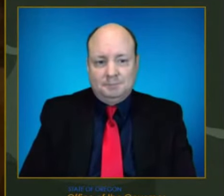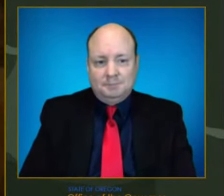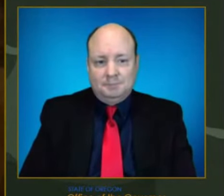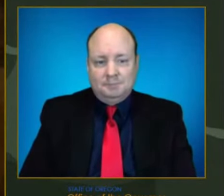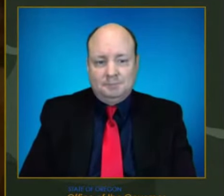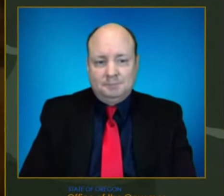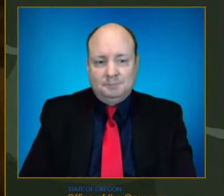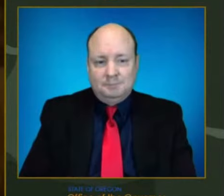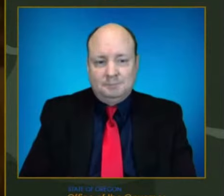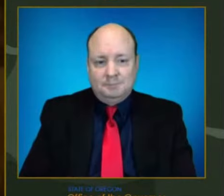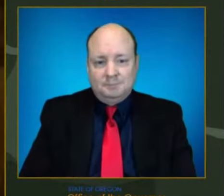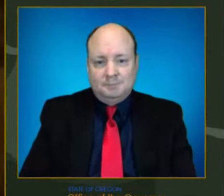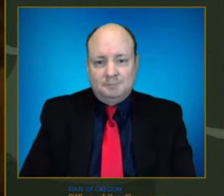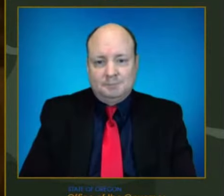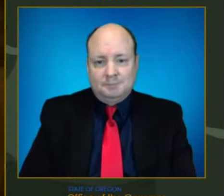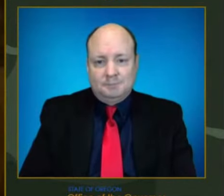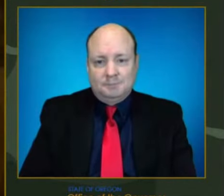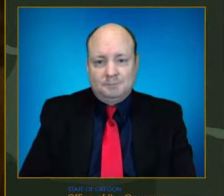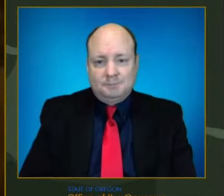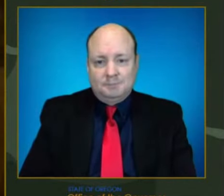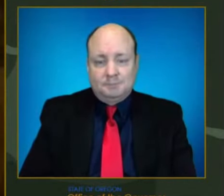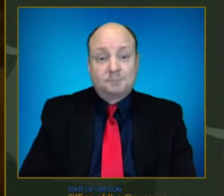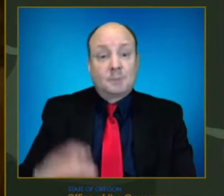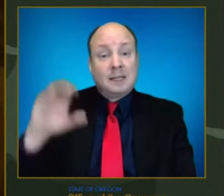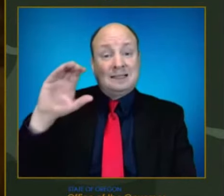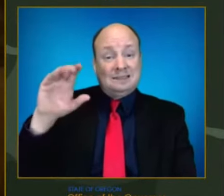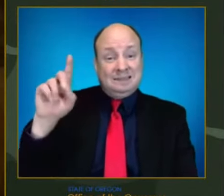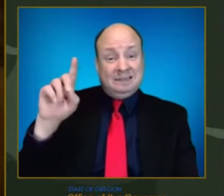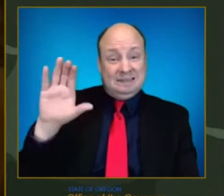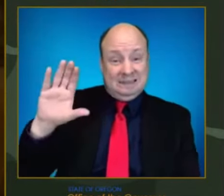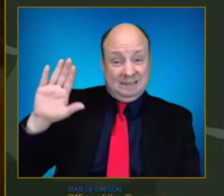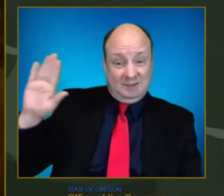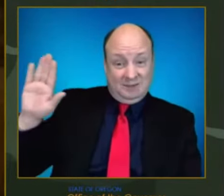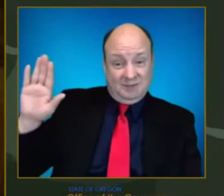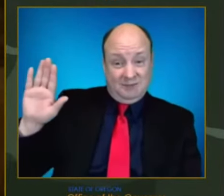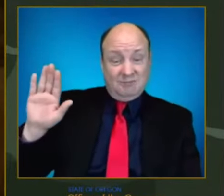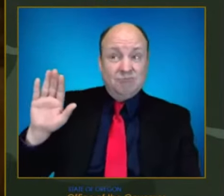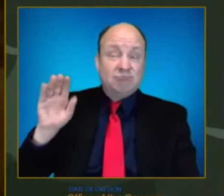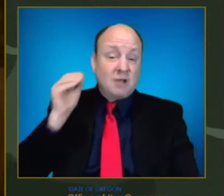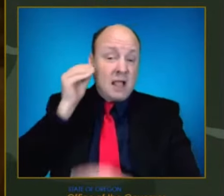Were CDC parameters part of this at all? Thank you.